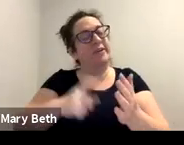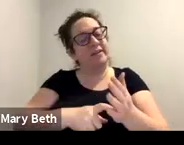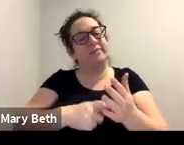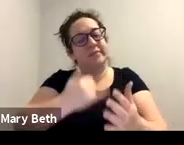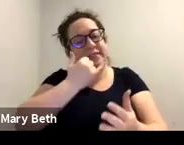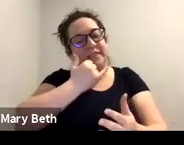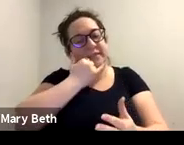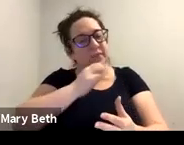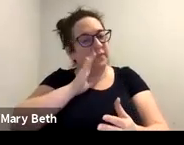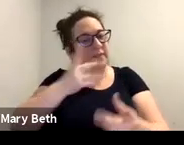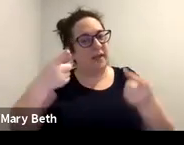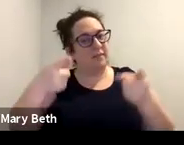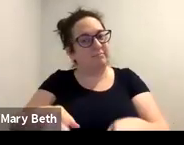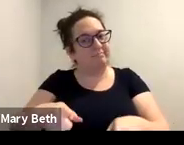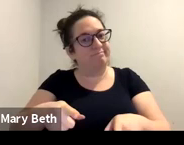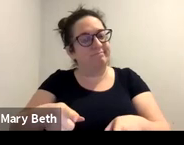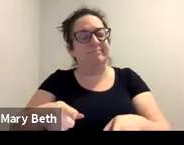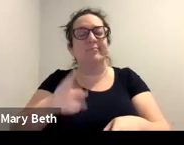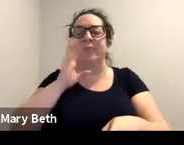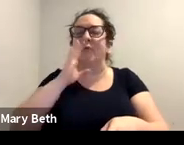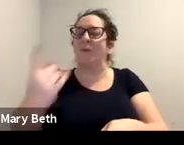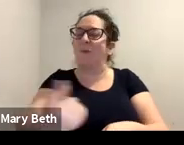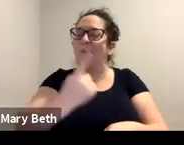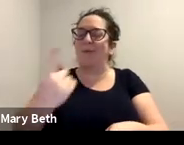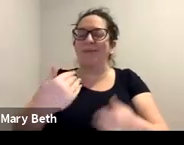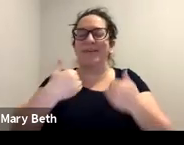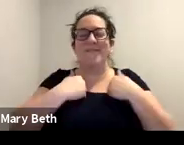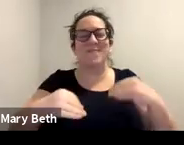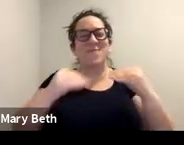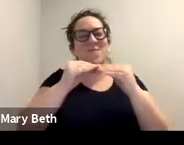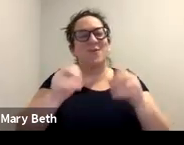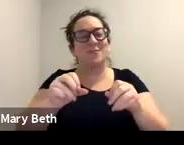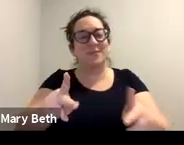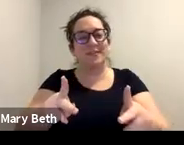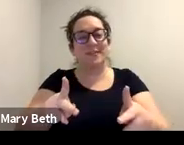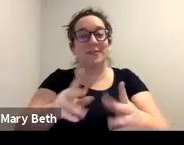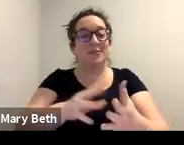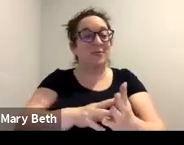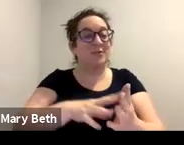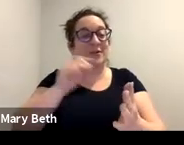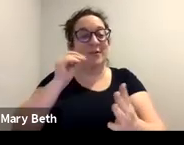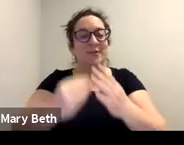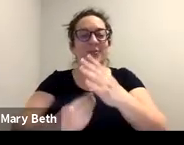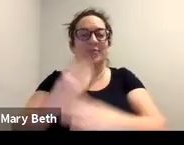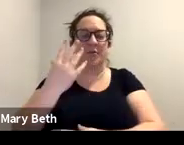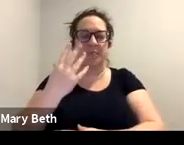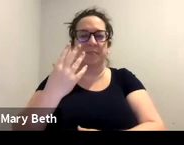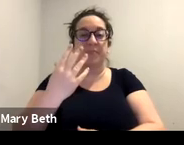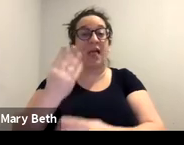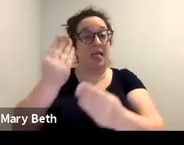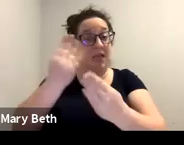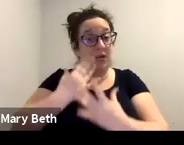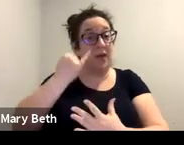uh, they're always going to be more opportunities to learn and grow. If you need assistance from us, this